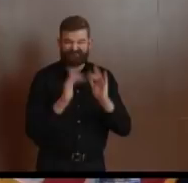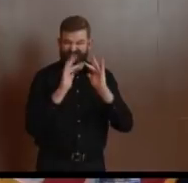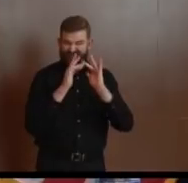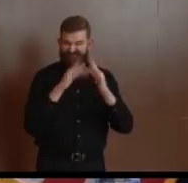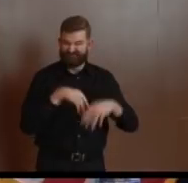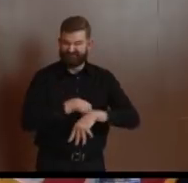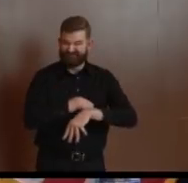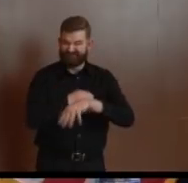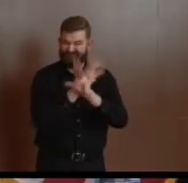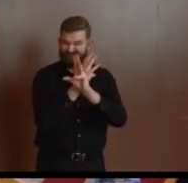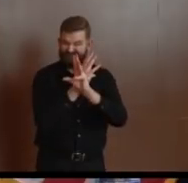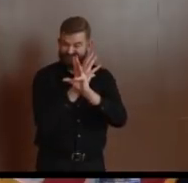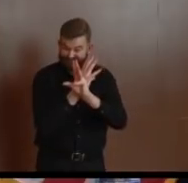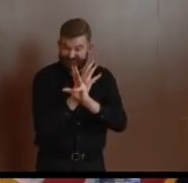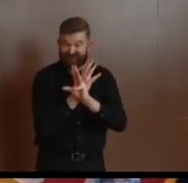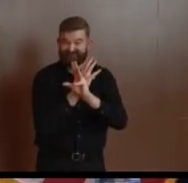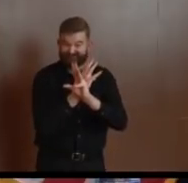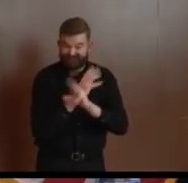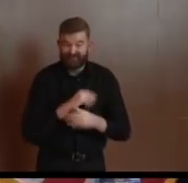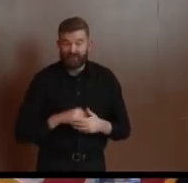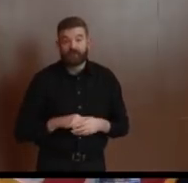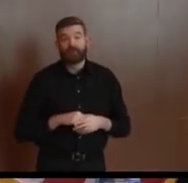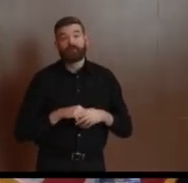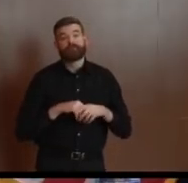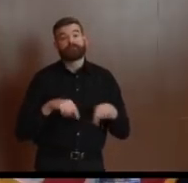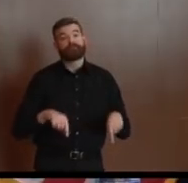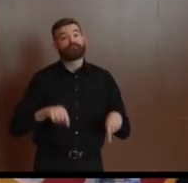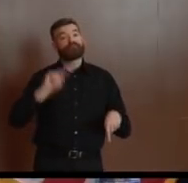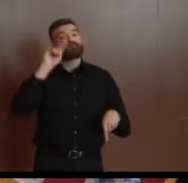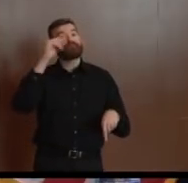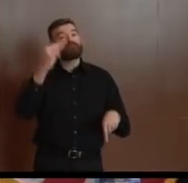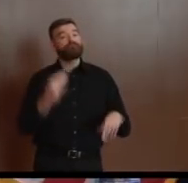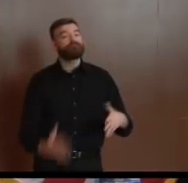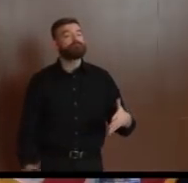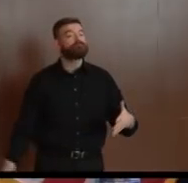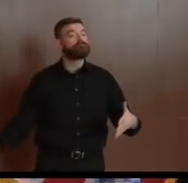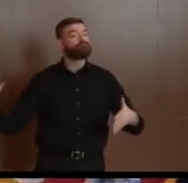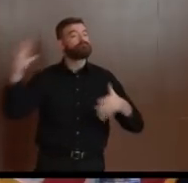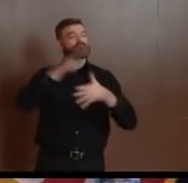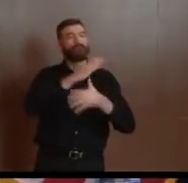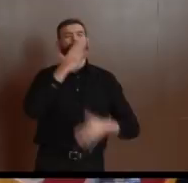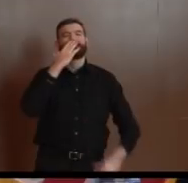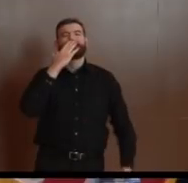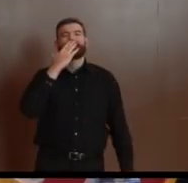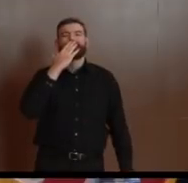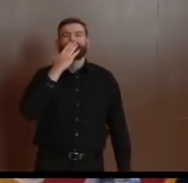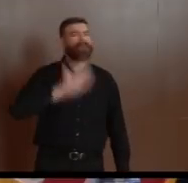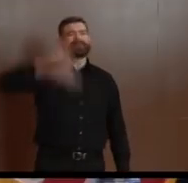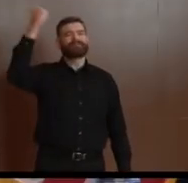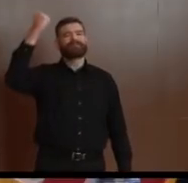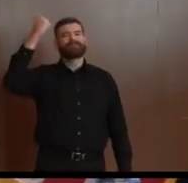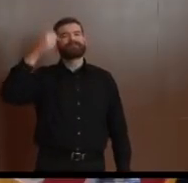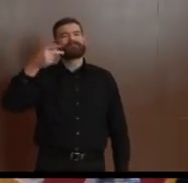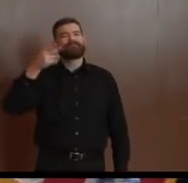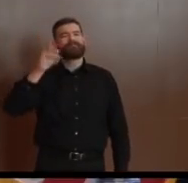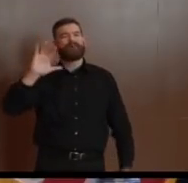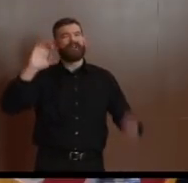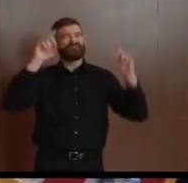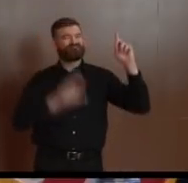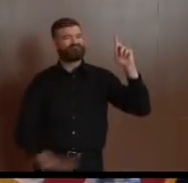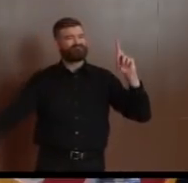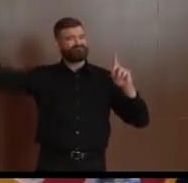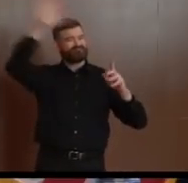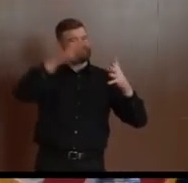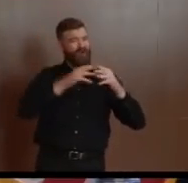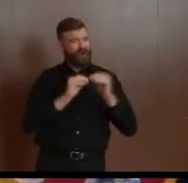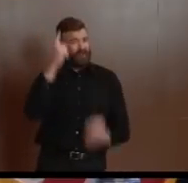you know, we're the number one public education system in America. We're there for a reason. That has a lot to do with the model that we have prosecuted for